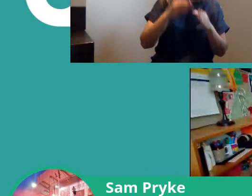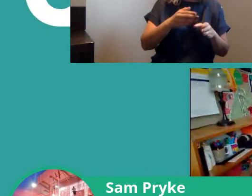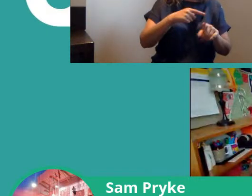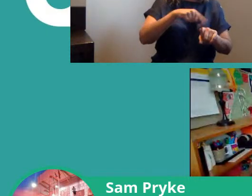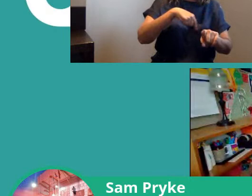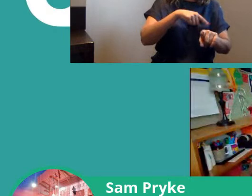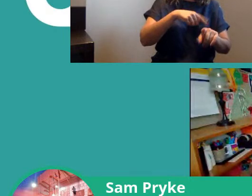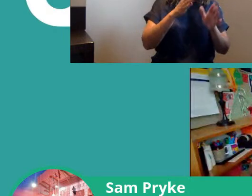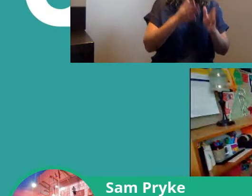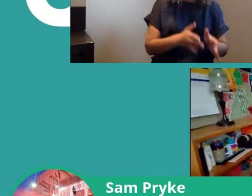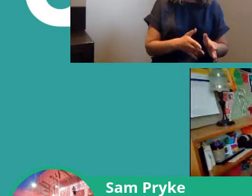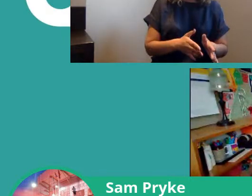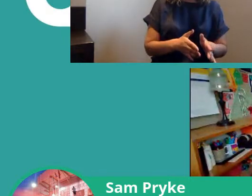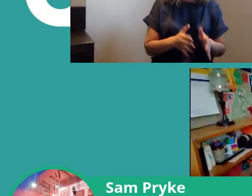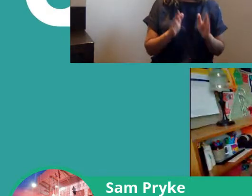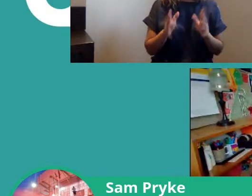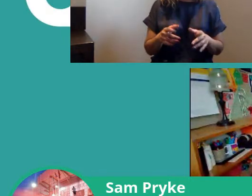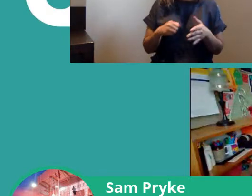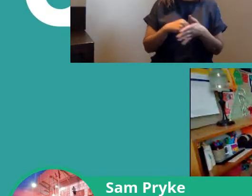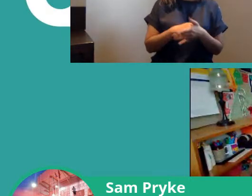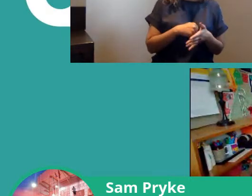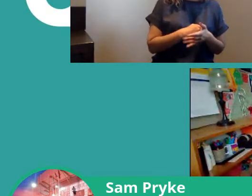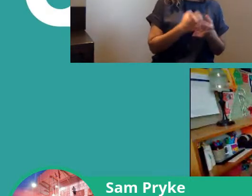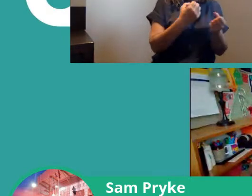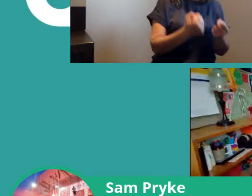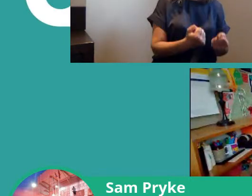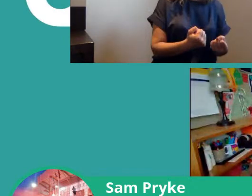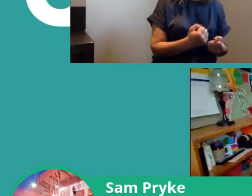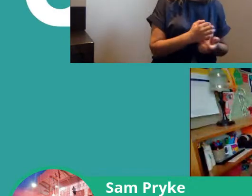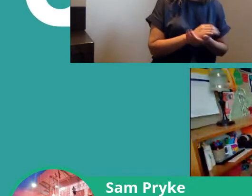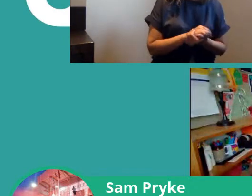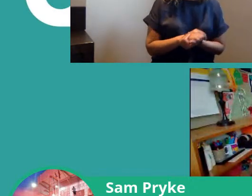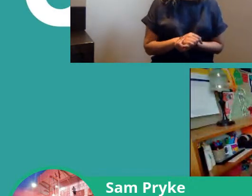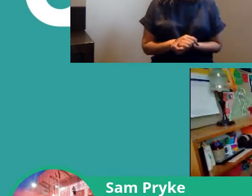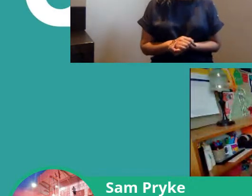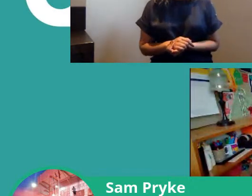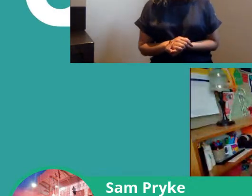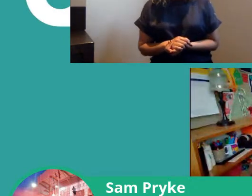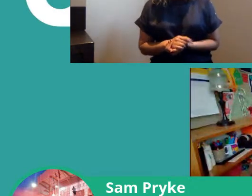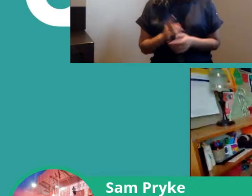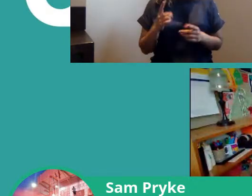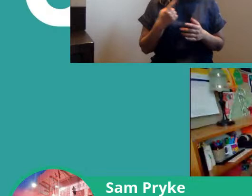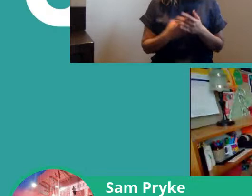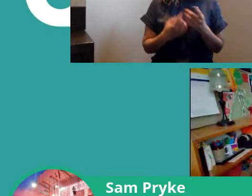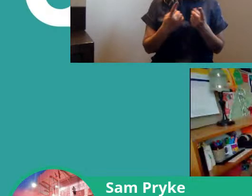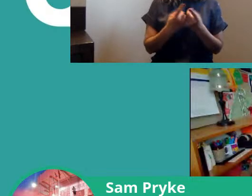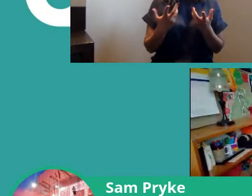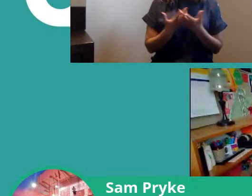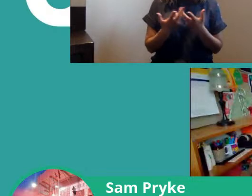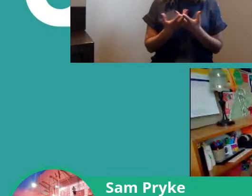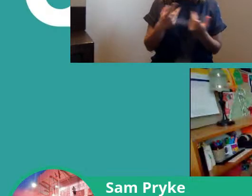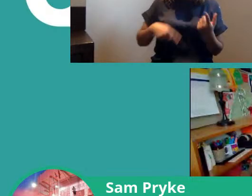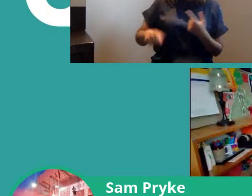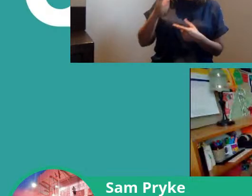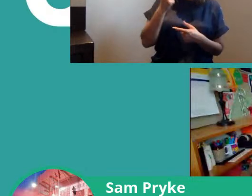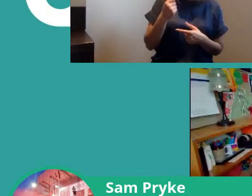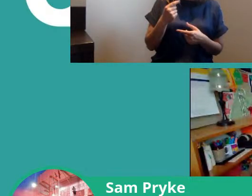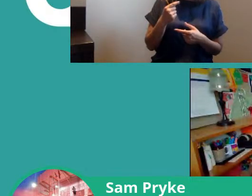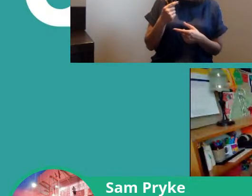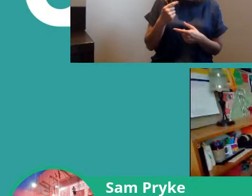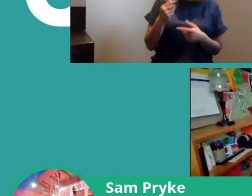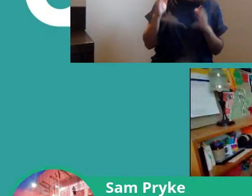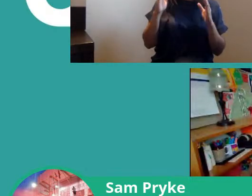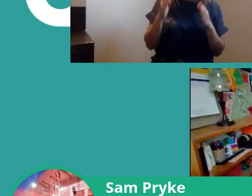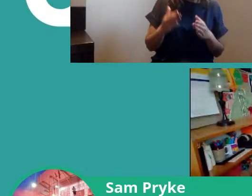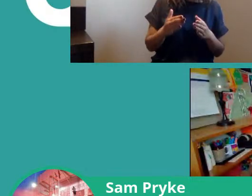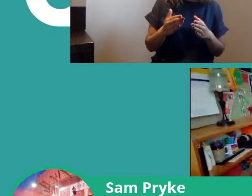um but it does have a time limit on it um what doesn't have a time limit on it is is how much you do as a trade unionist and the more time